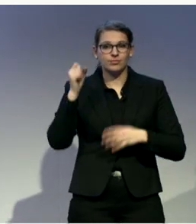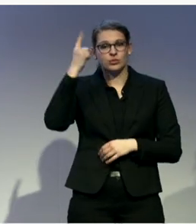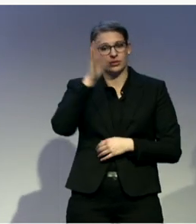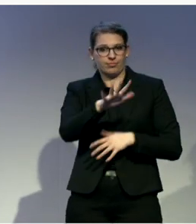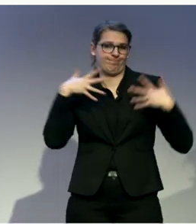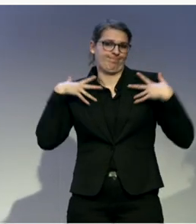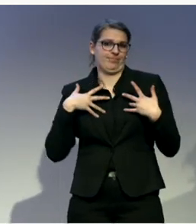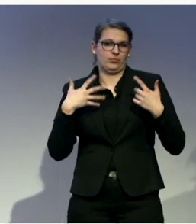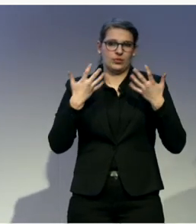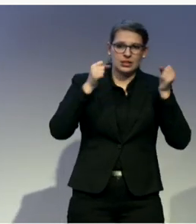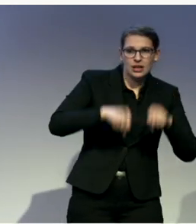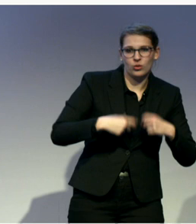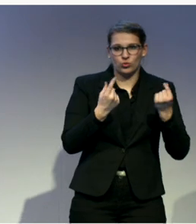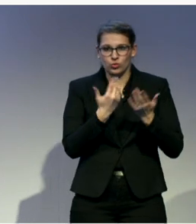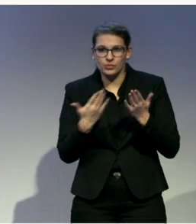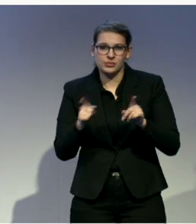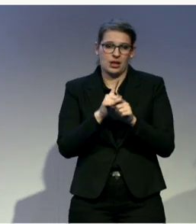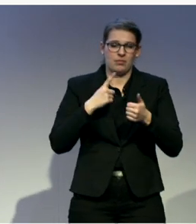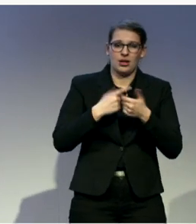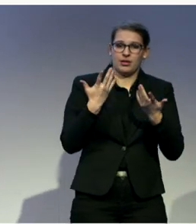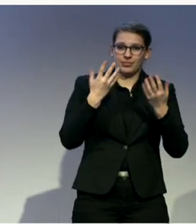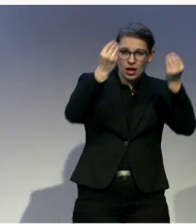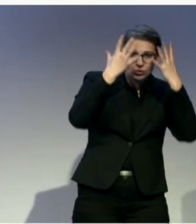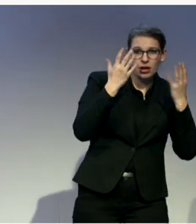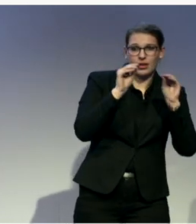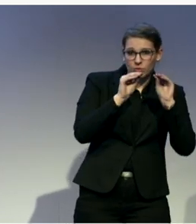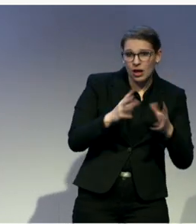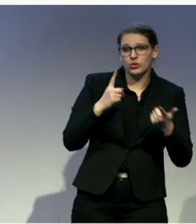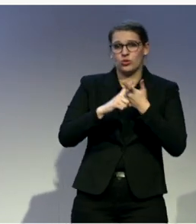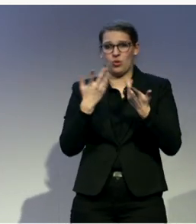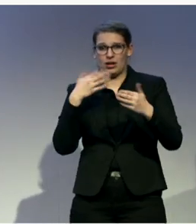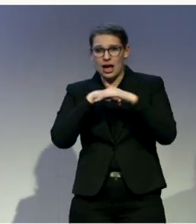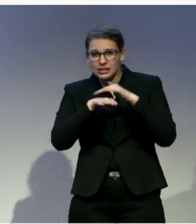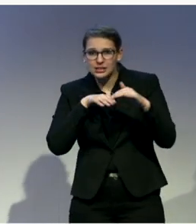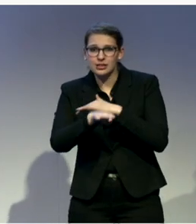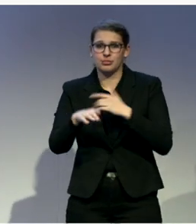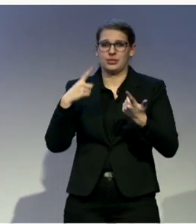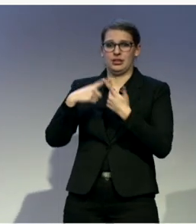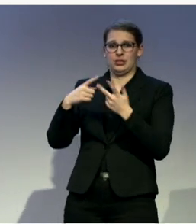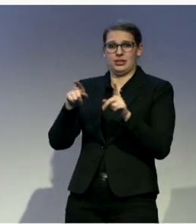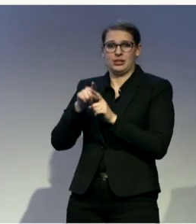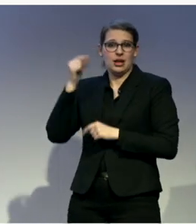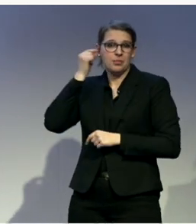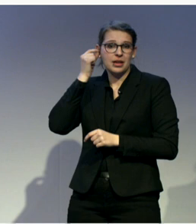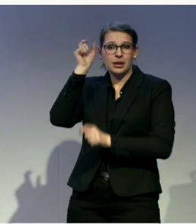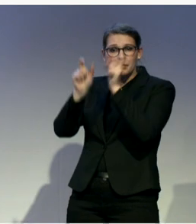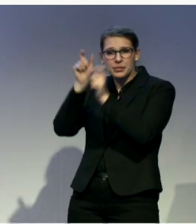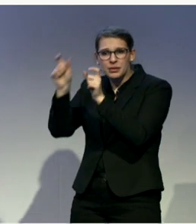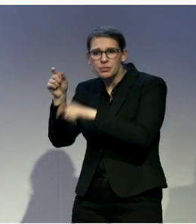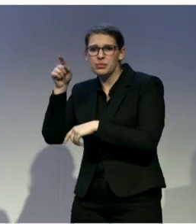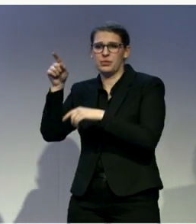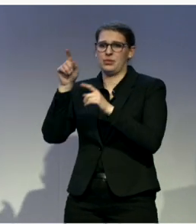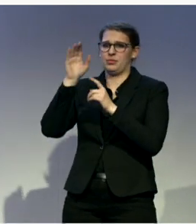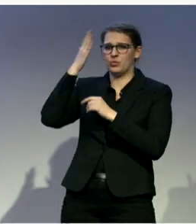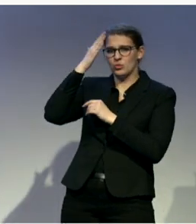language and equity in their programs, having equal curriculum to their hearing peers, then people who are deaf